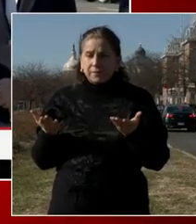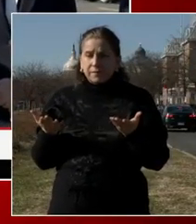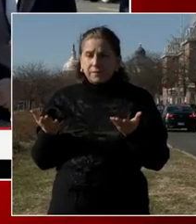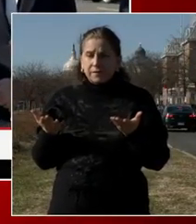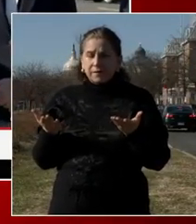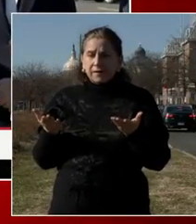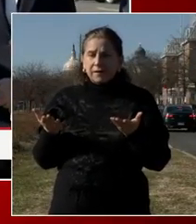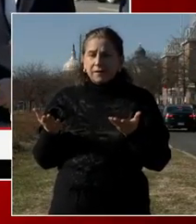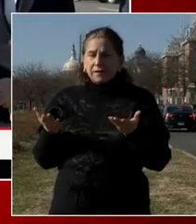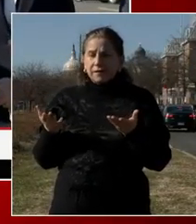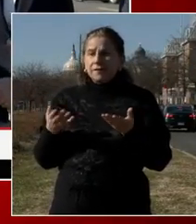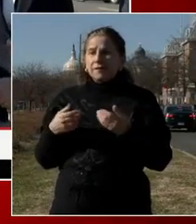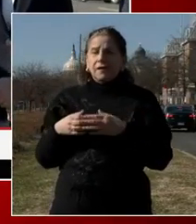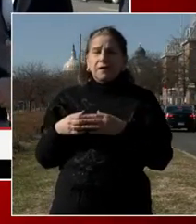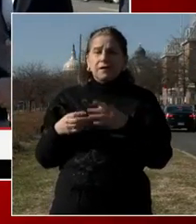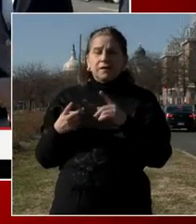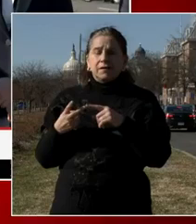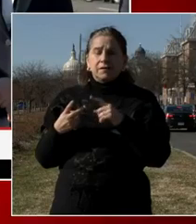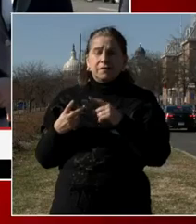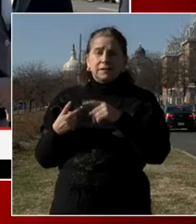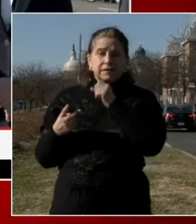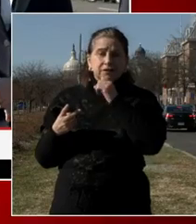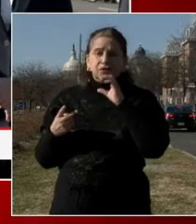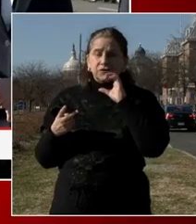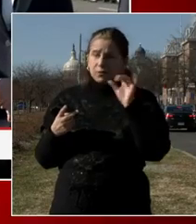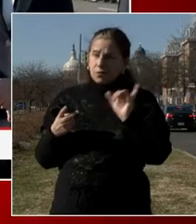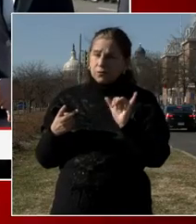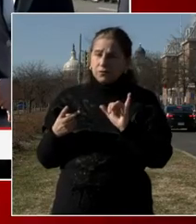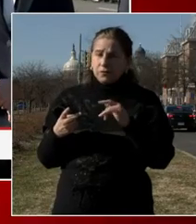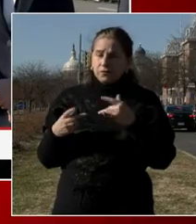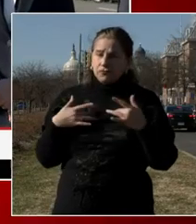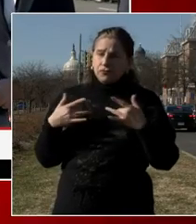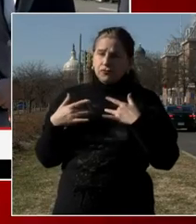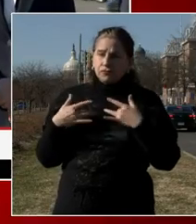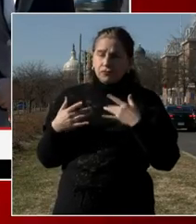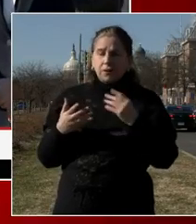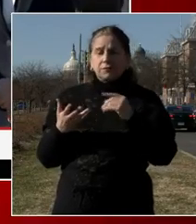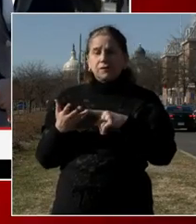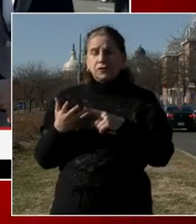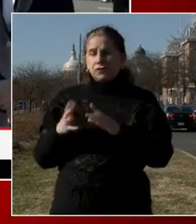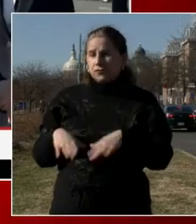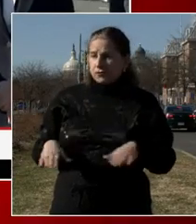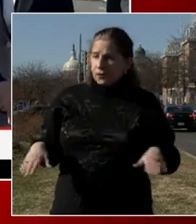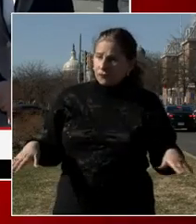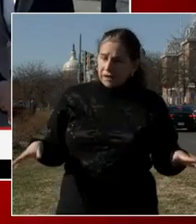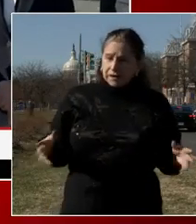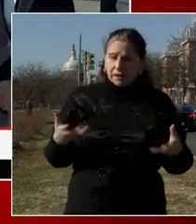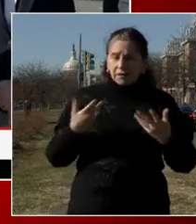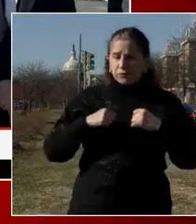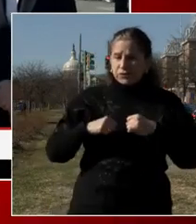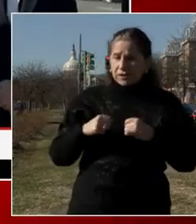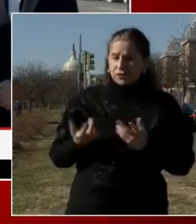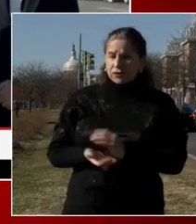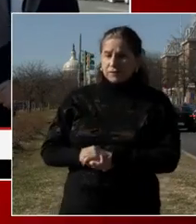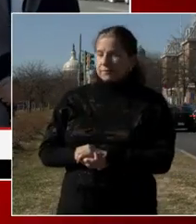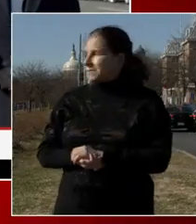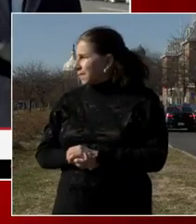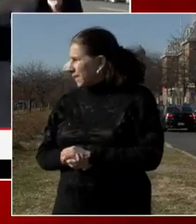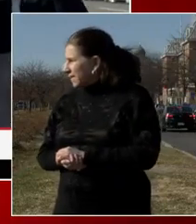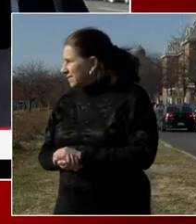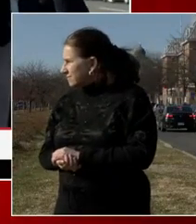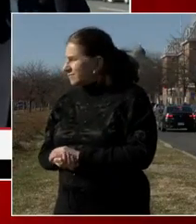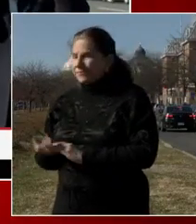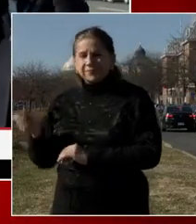citizens, I'm very concerned about them as well as children. I got it. All right. Thank you, Chief. That's a note that